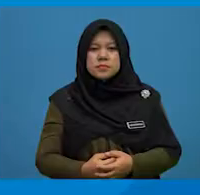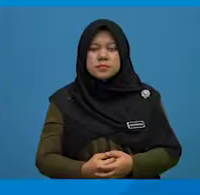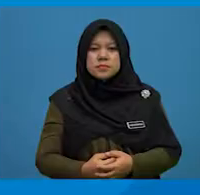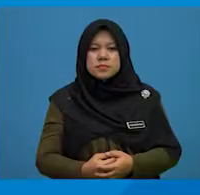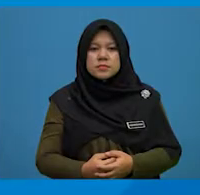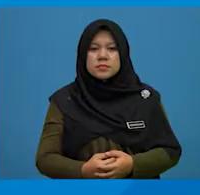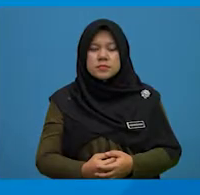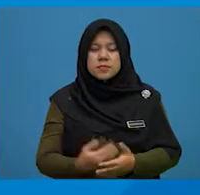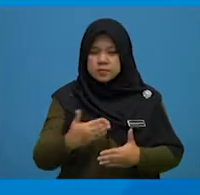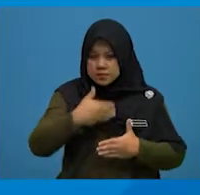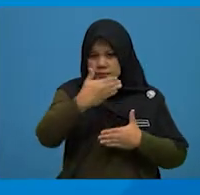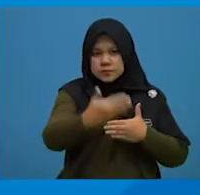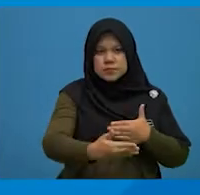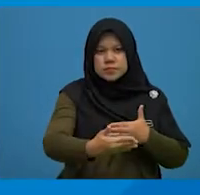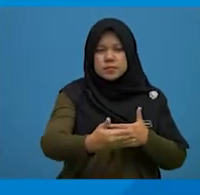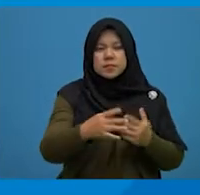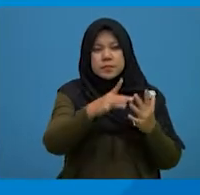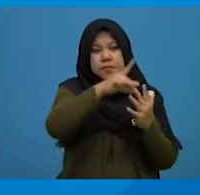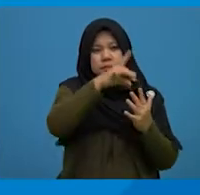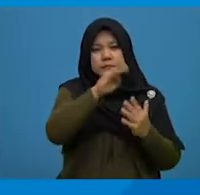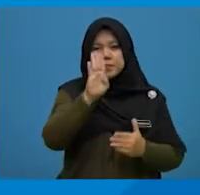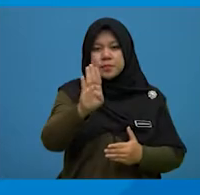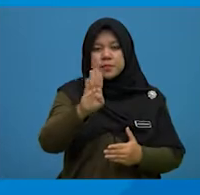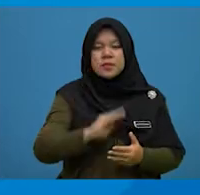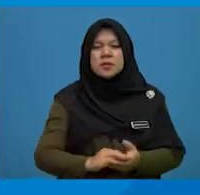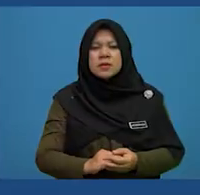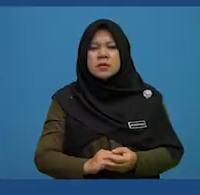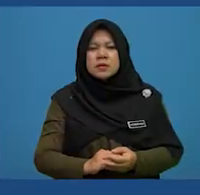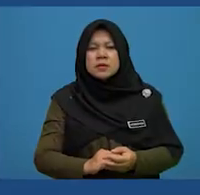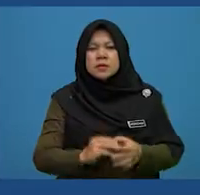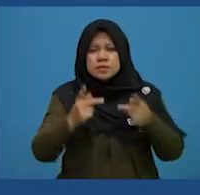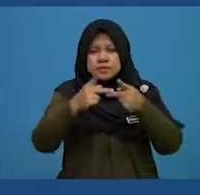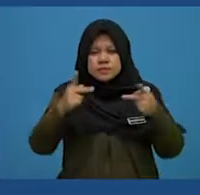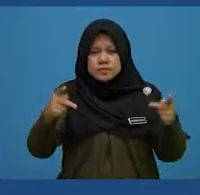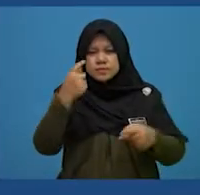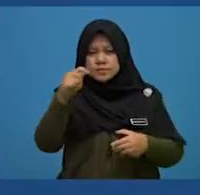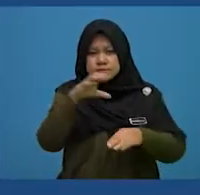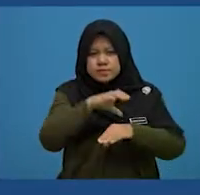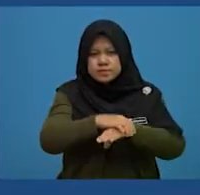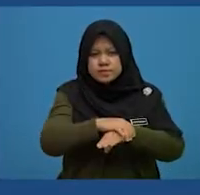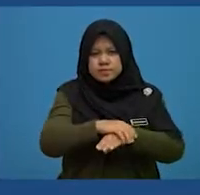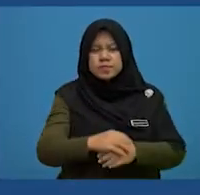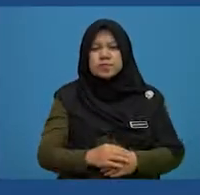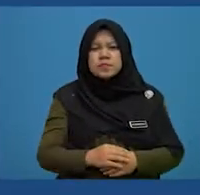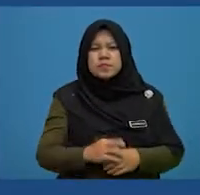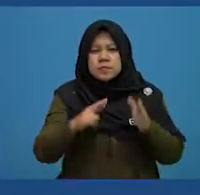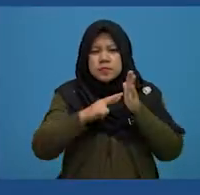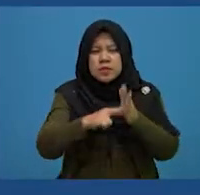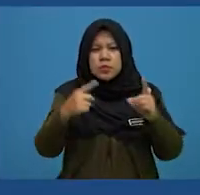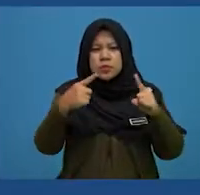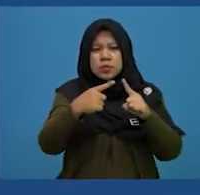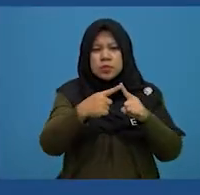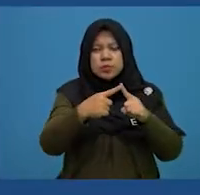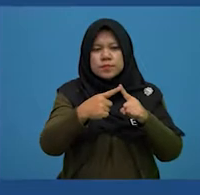Let's proceed with option B. The phrase, the catch, line five,